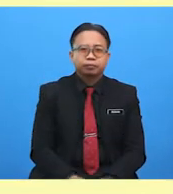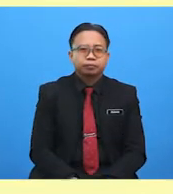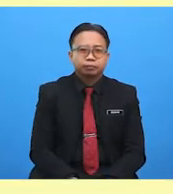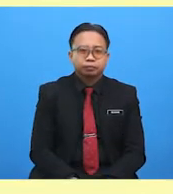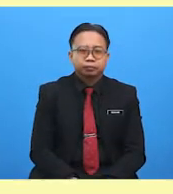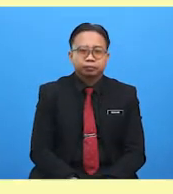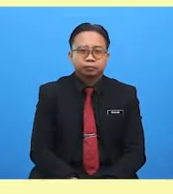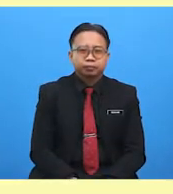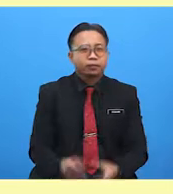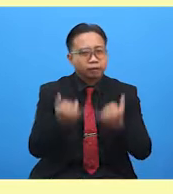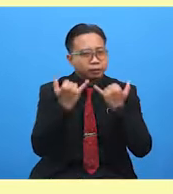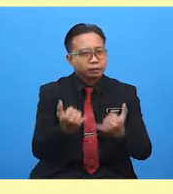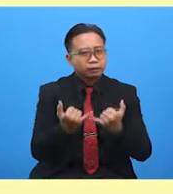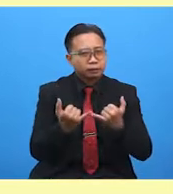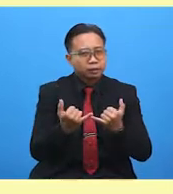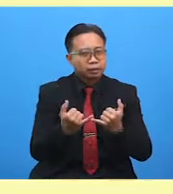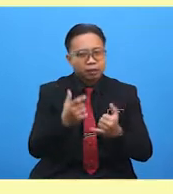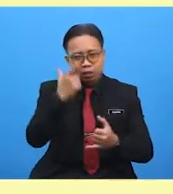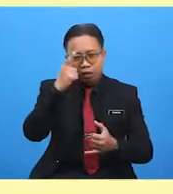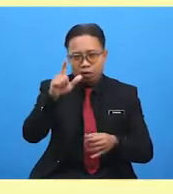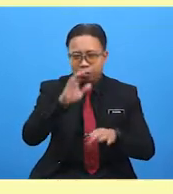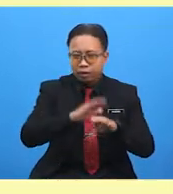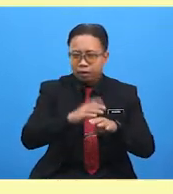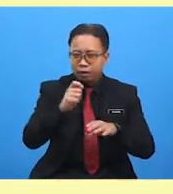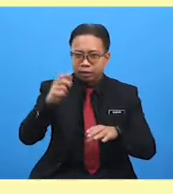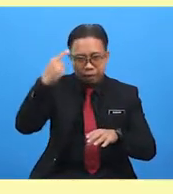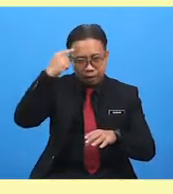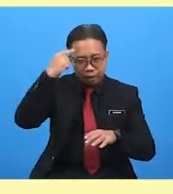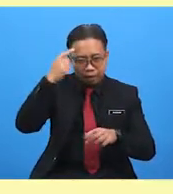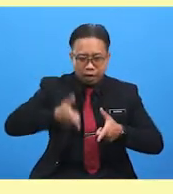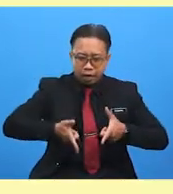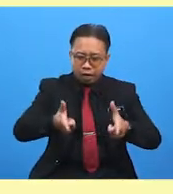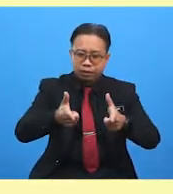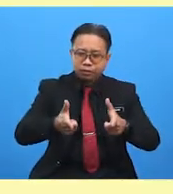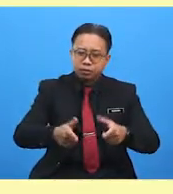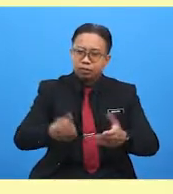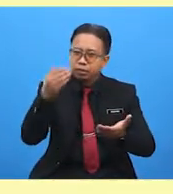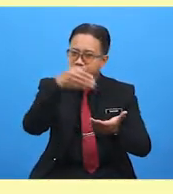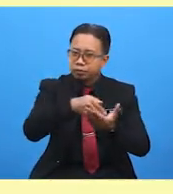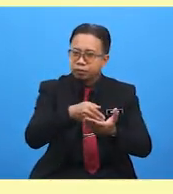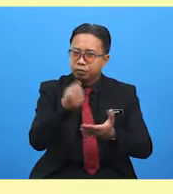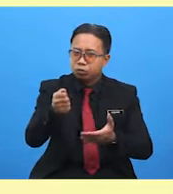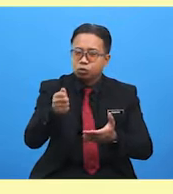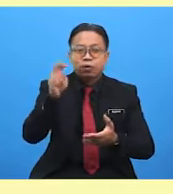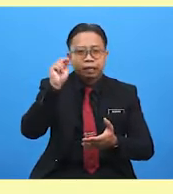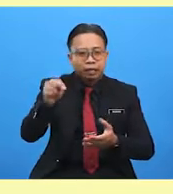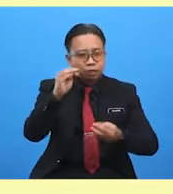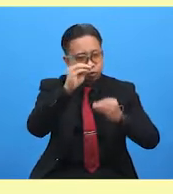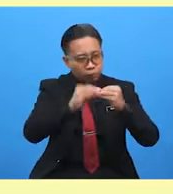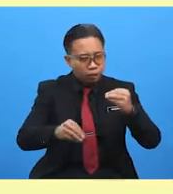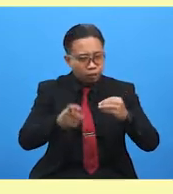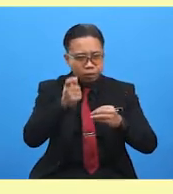Now, look at the headlines again. You need to match the headings